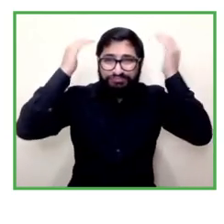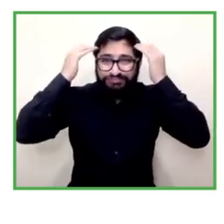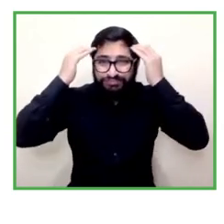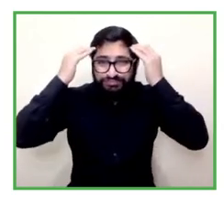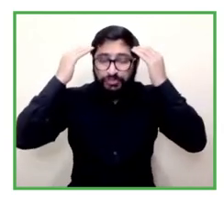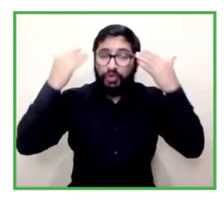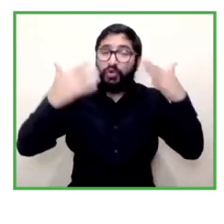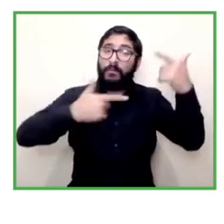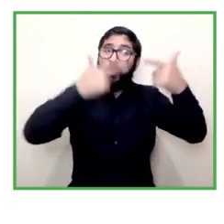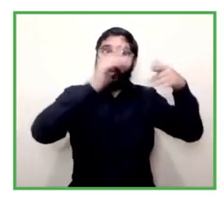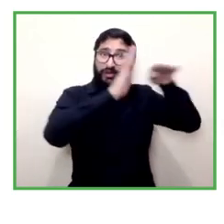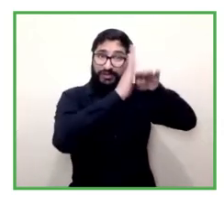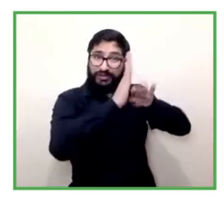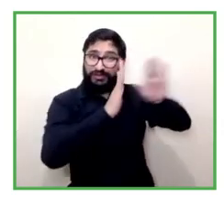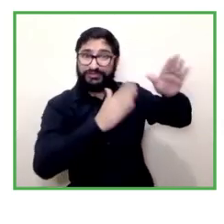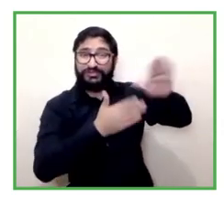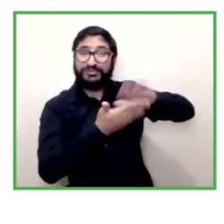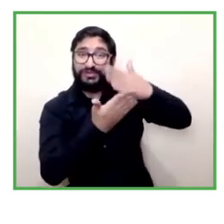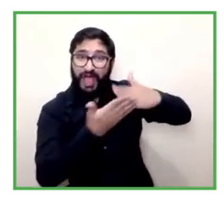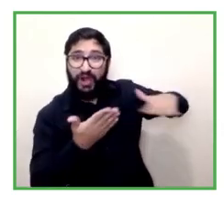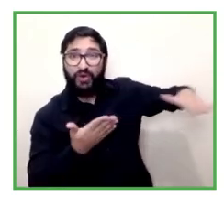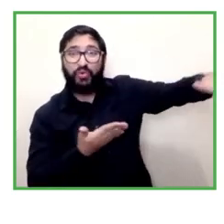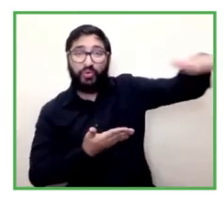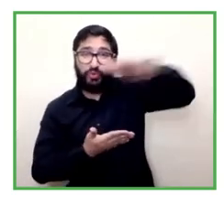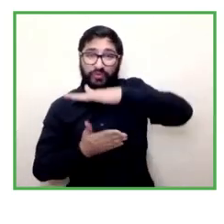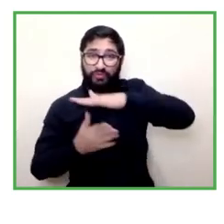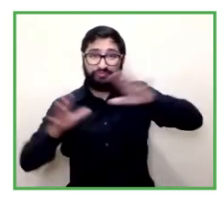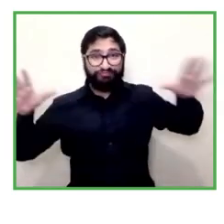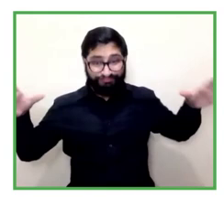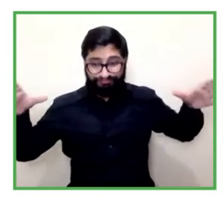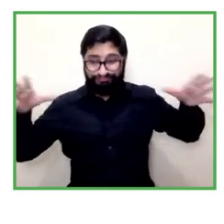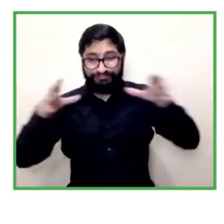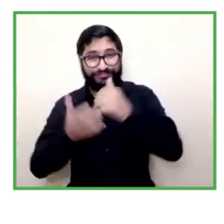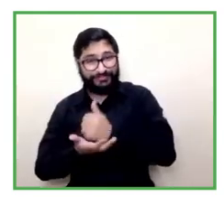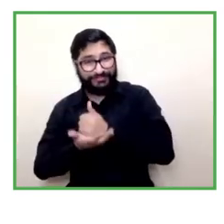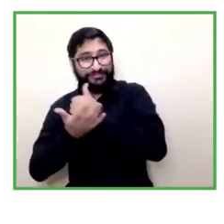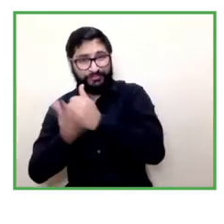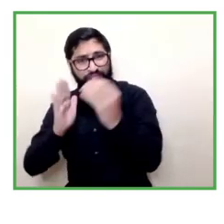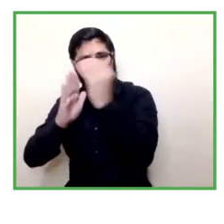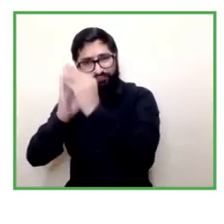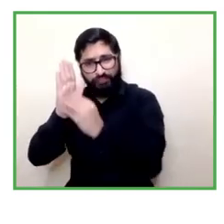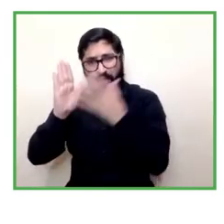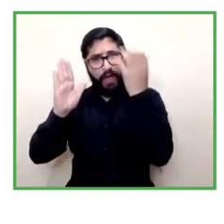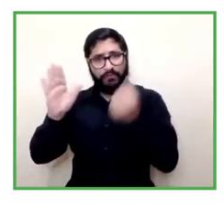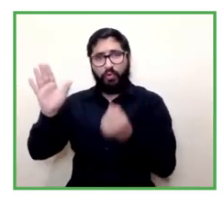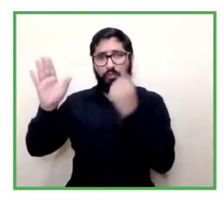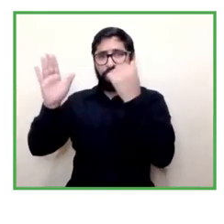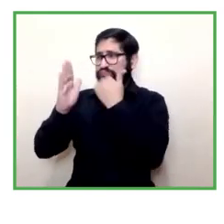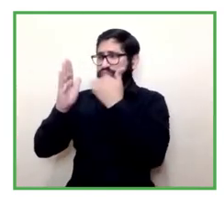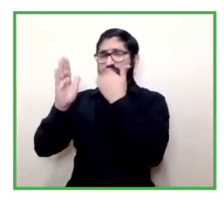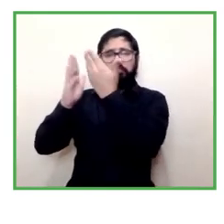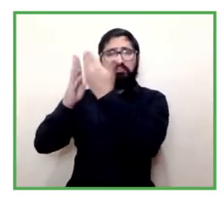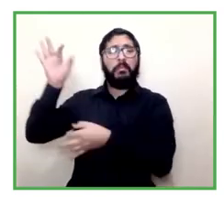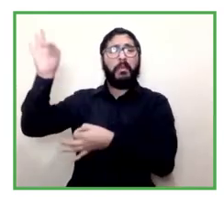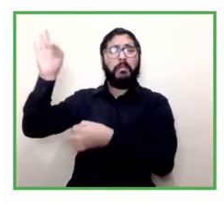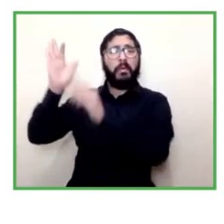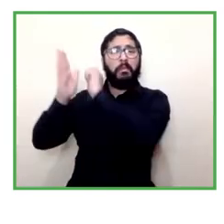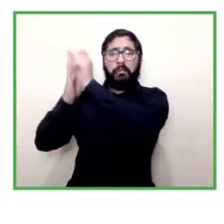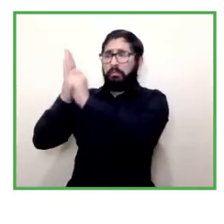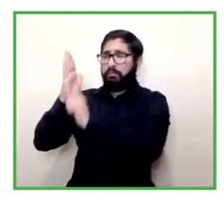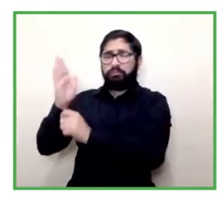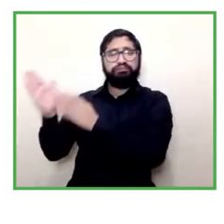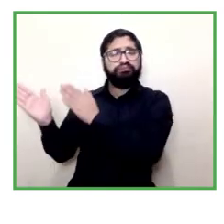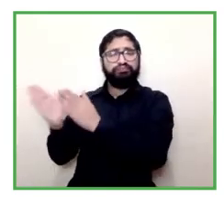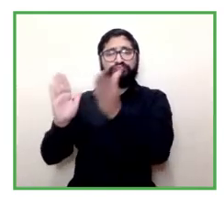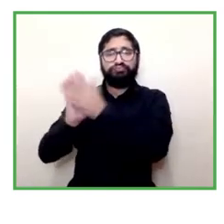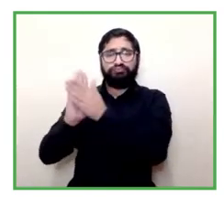associated to community social health but it's everything everything's only on paper not not even because there's no implementation